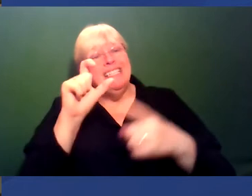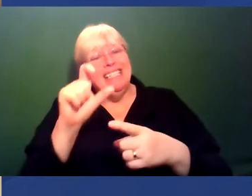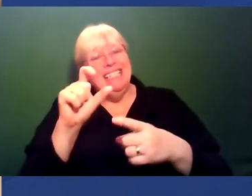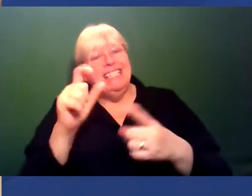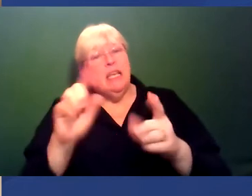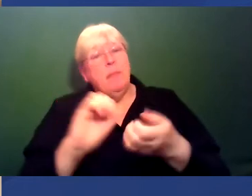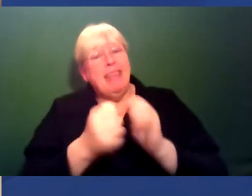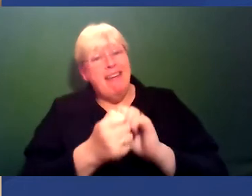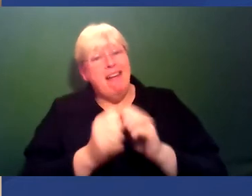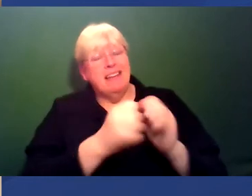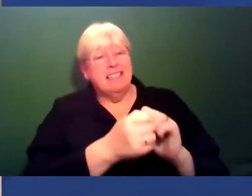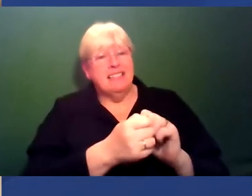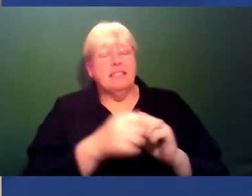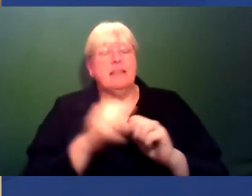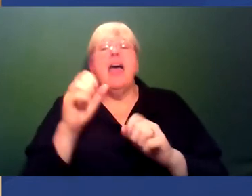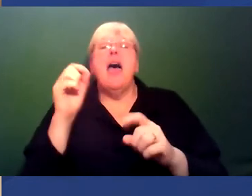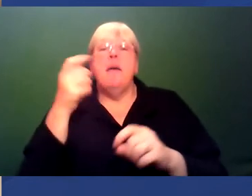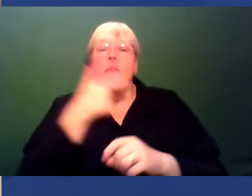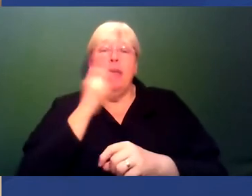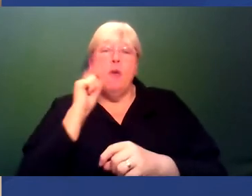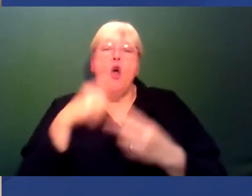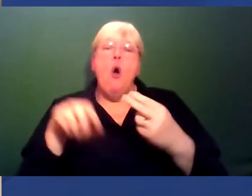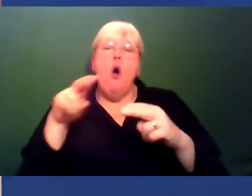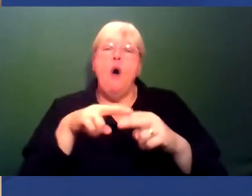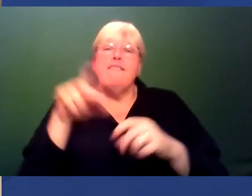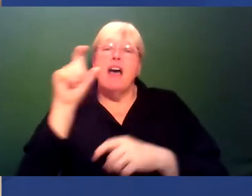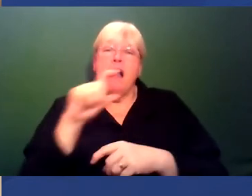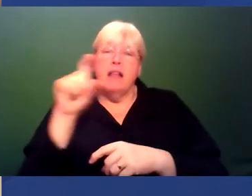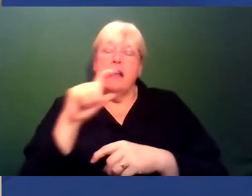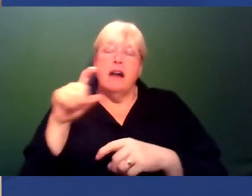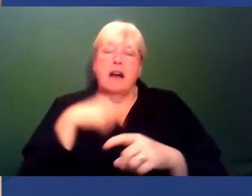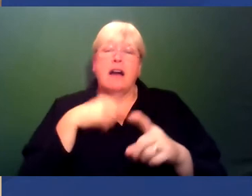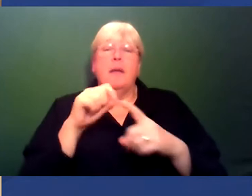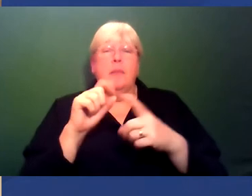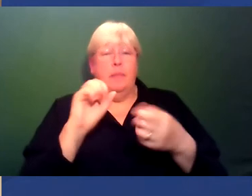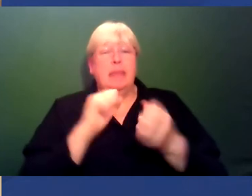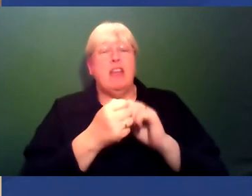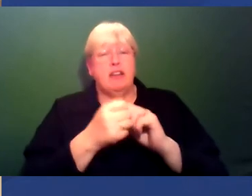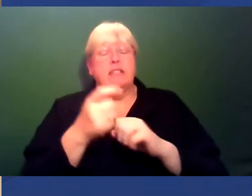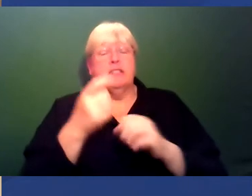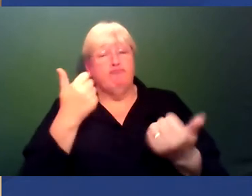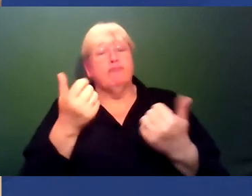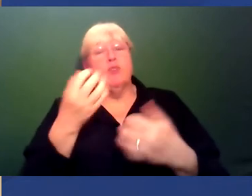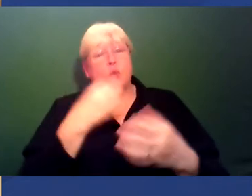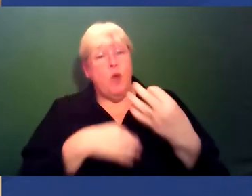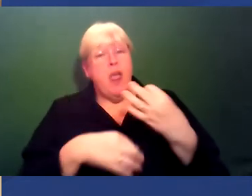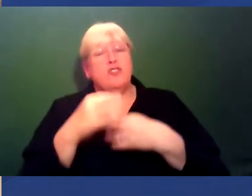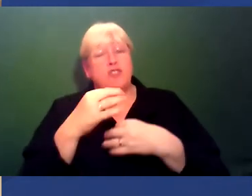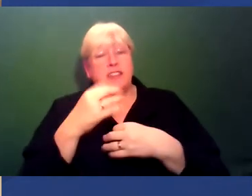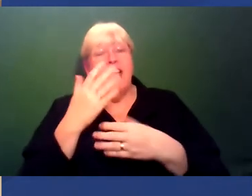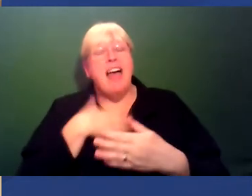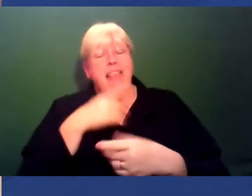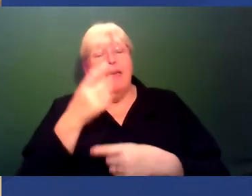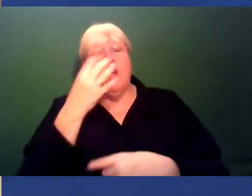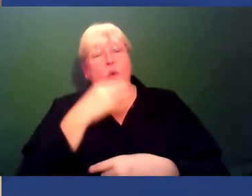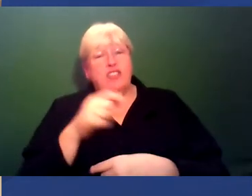Yeah, POC, so people of colour peers. Yeah, this is a great question. And this is a question I think, yeah, I love this question, because